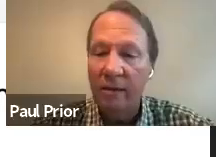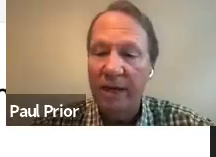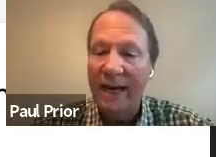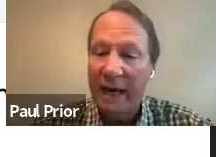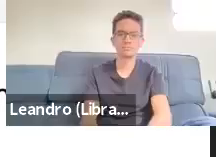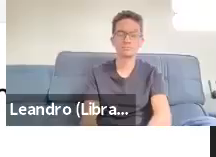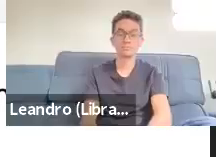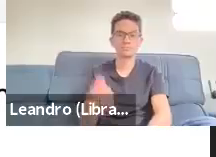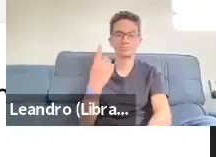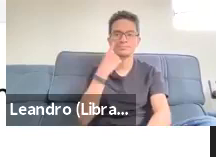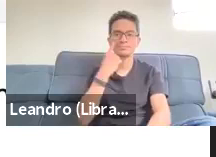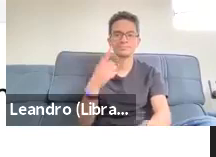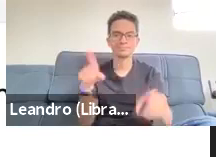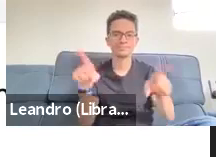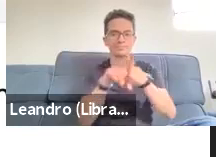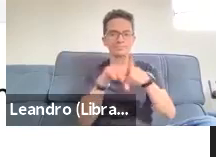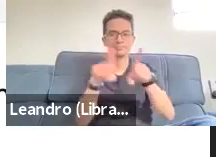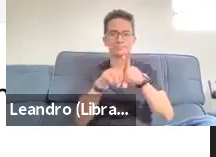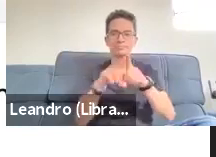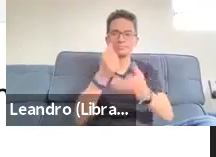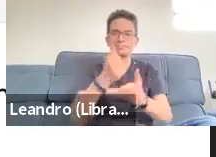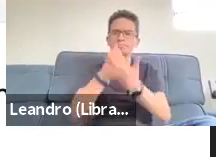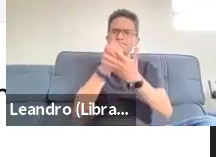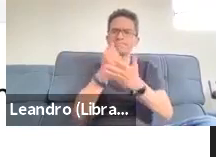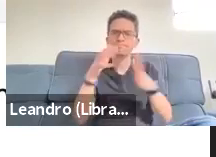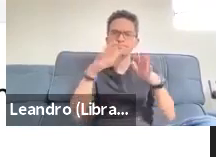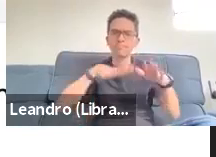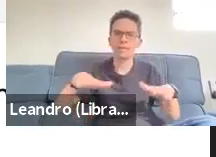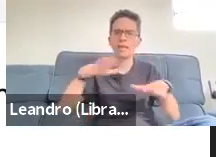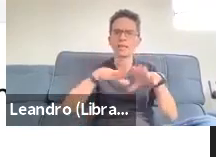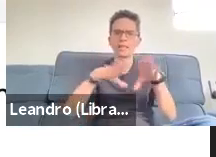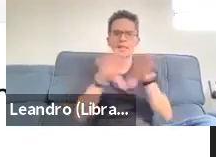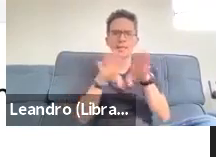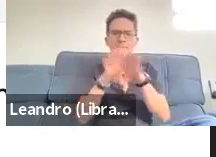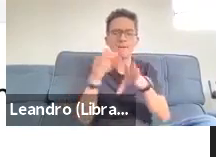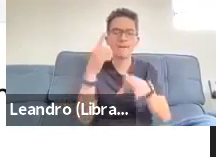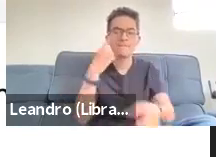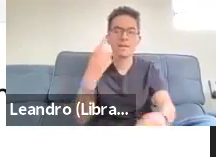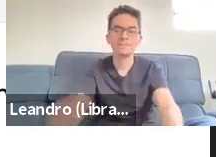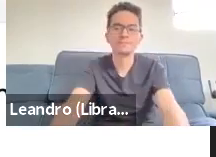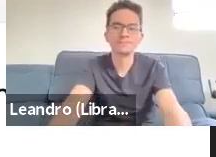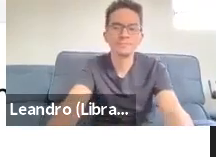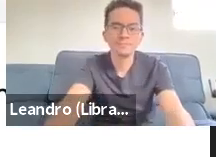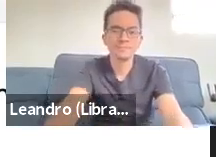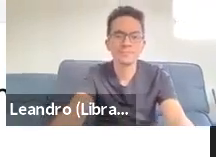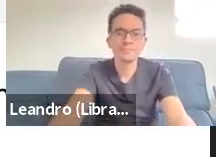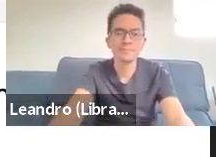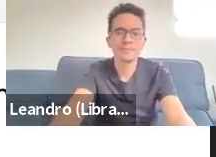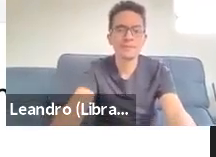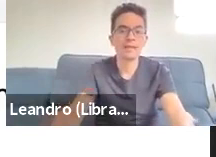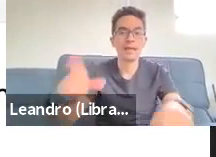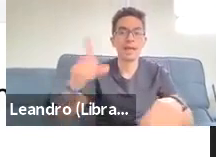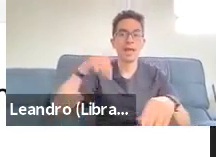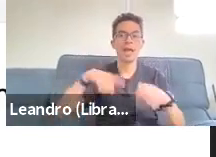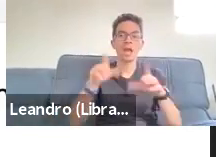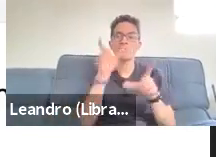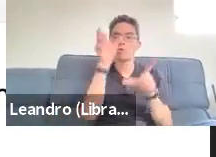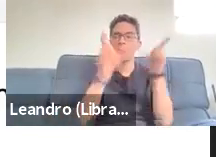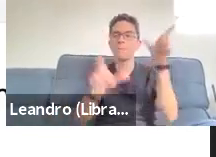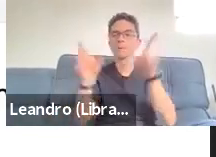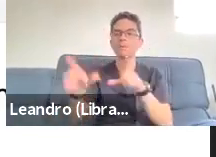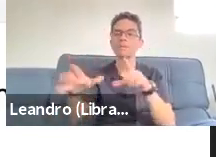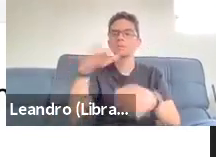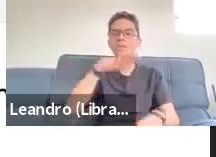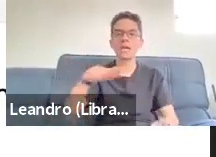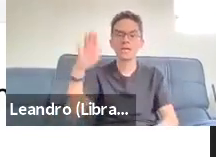monkeys in a behavioral scanning assay. In other words, using sustained visual attention and filling out an observational